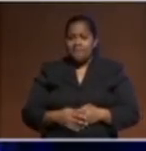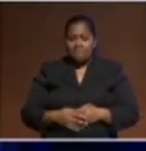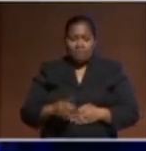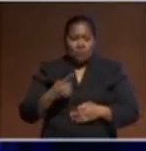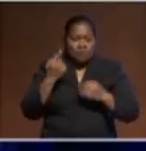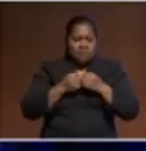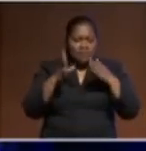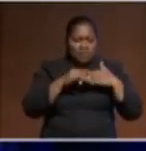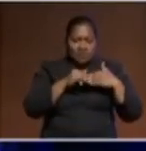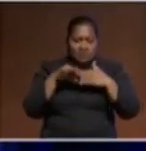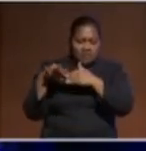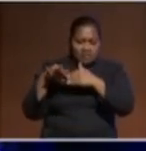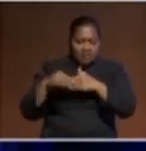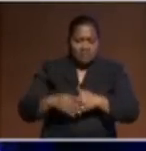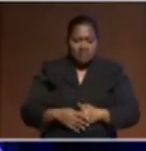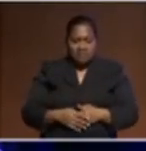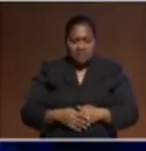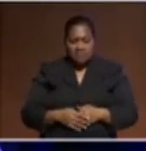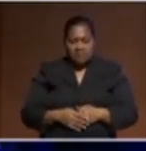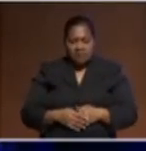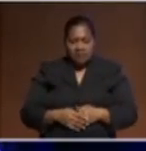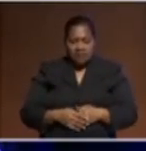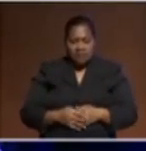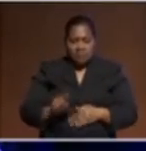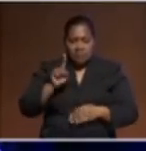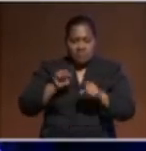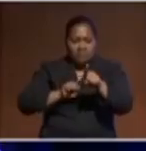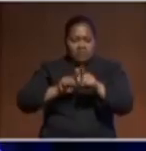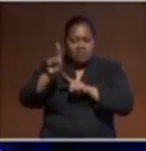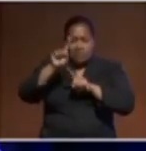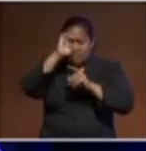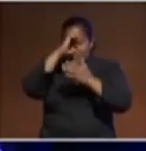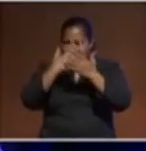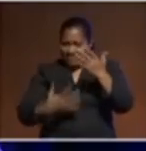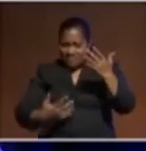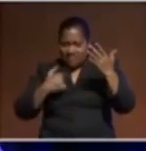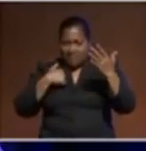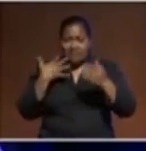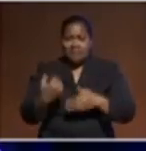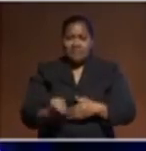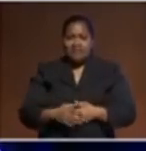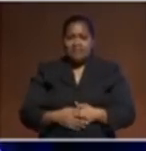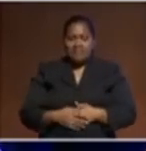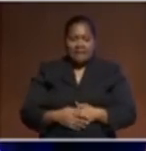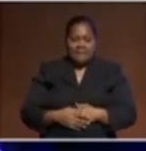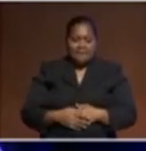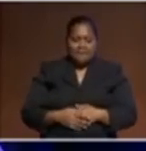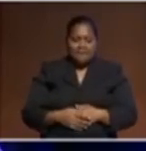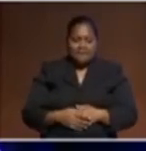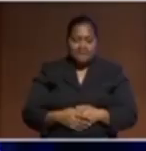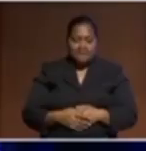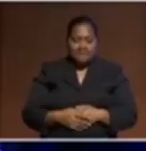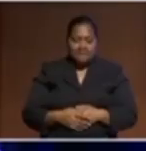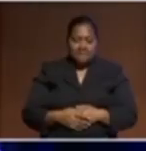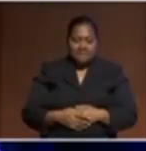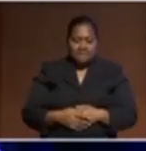journey, or even part way through. So, one of the most defining experiences that I had as a young person was a